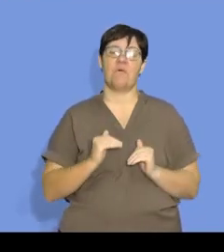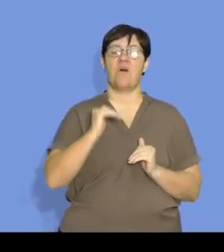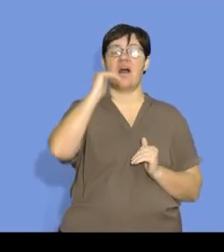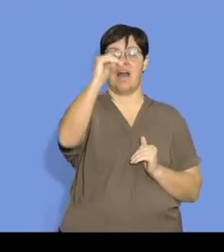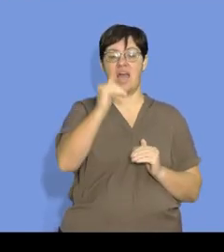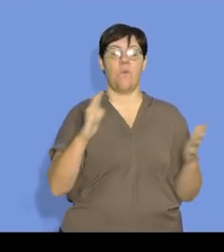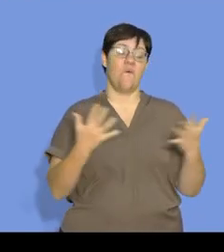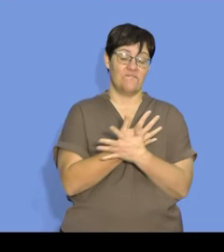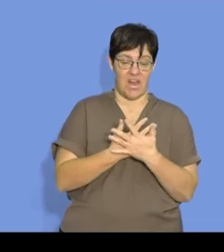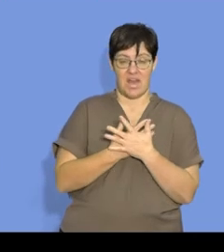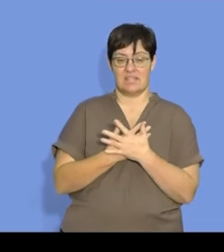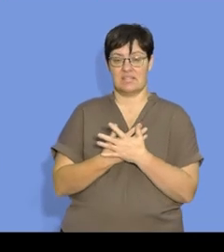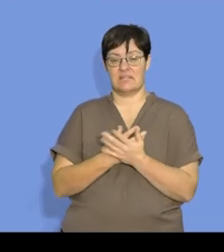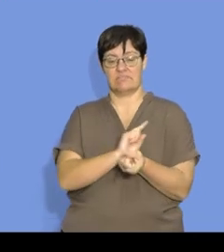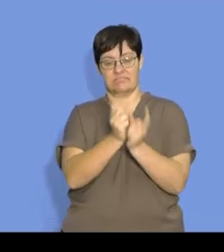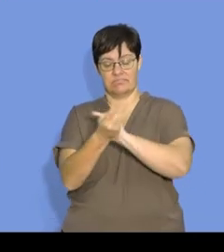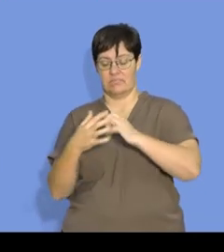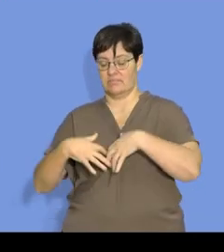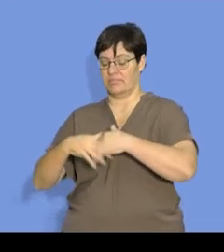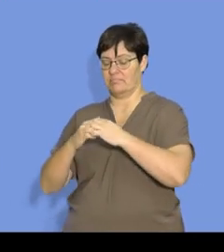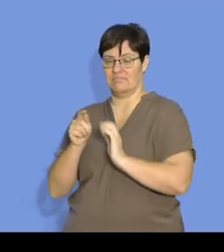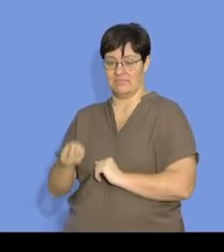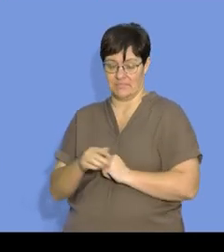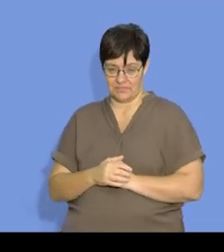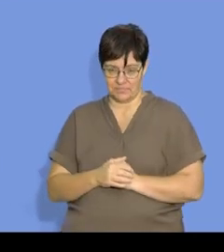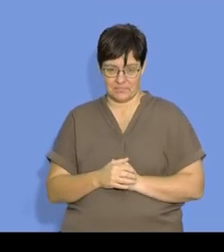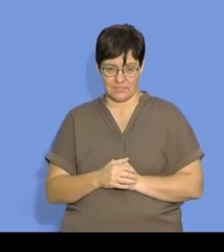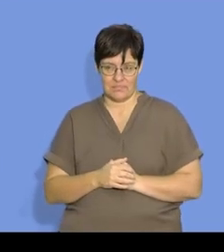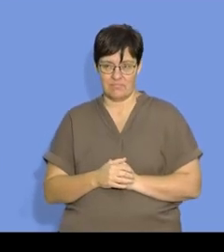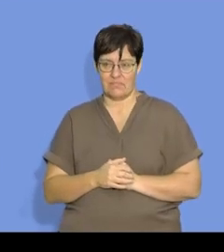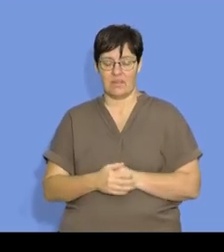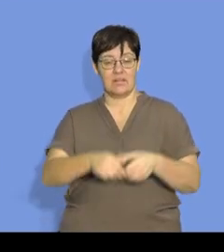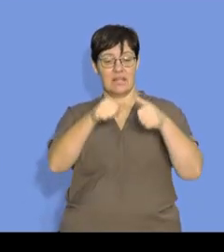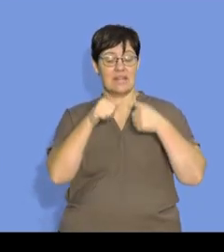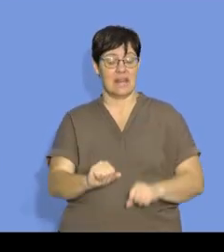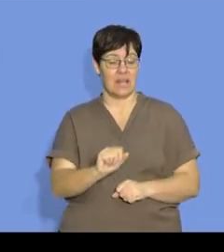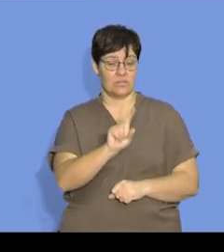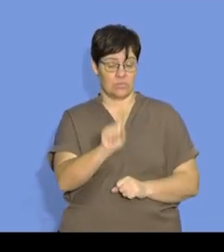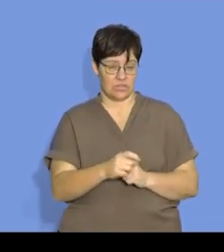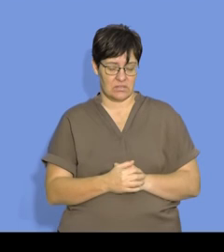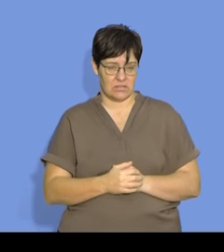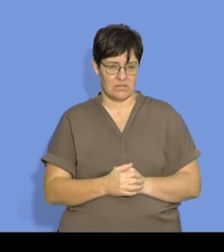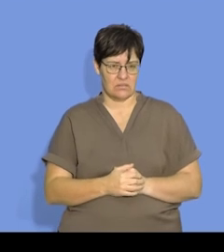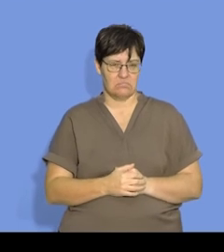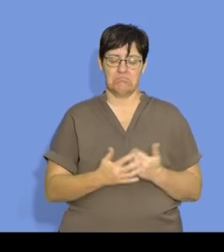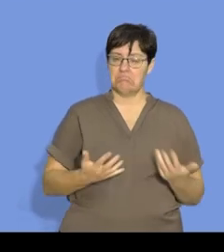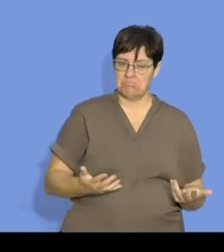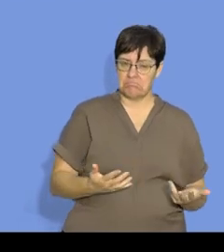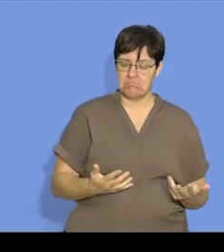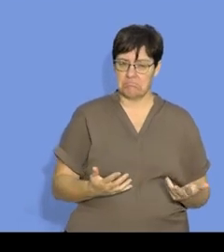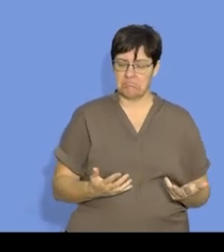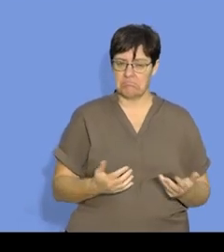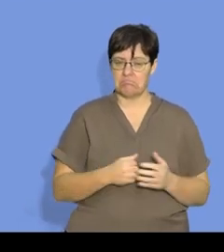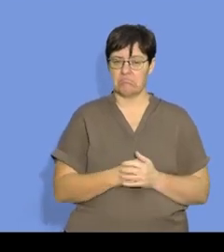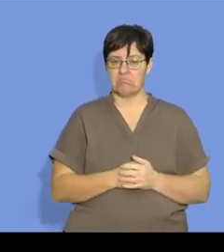higher or a faster rate of reaction. And that brings us to the next question. How will